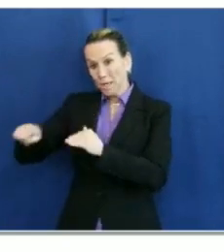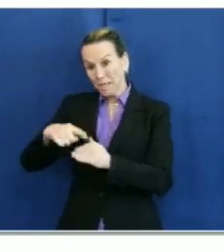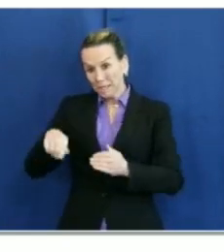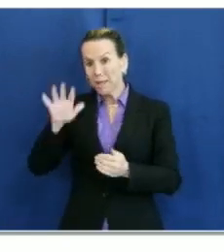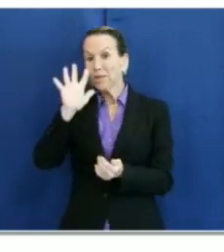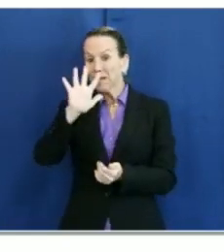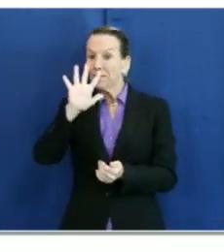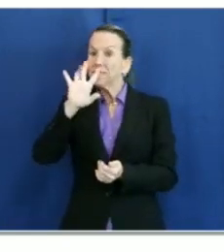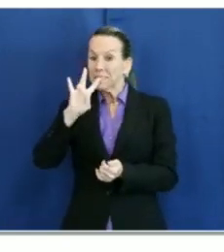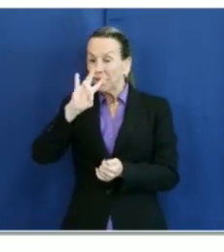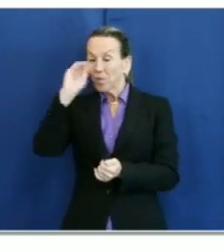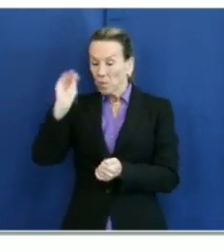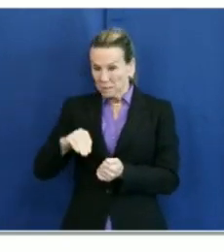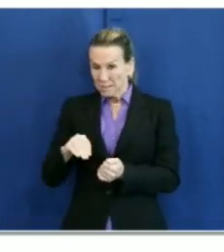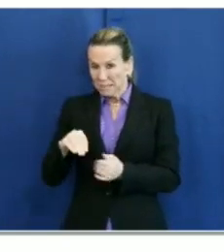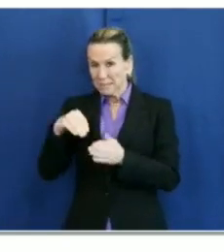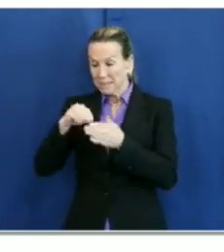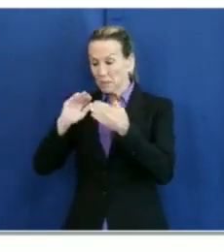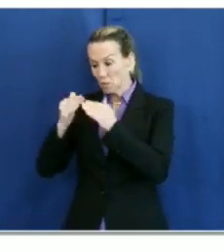community setting locations.